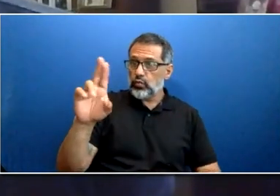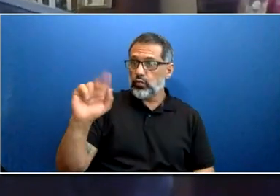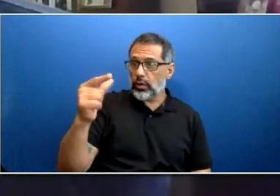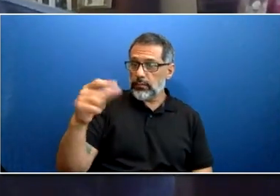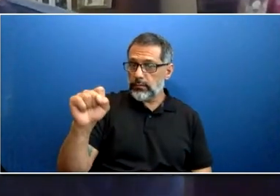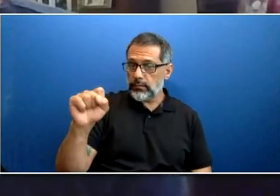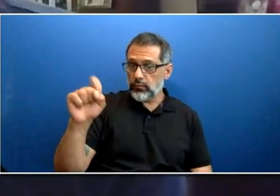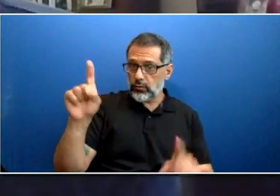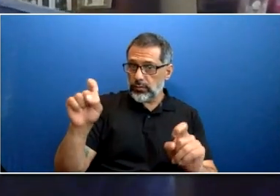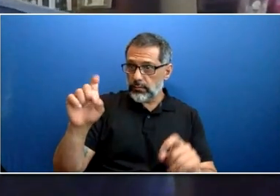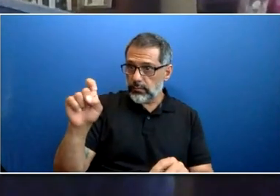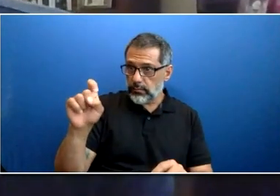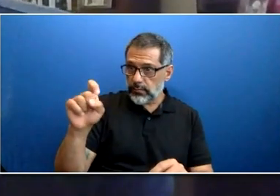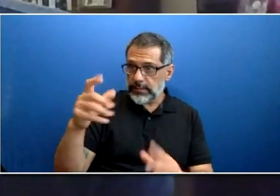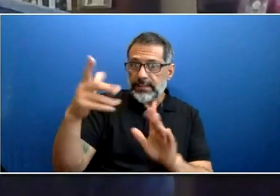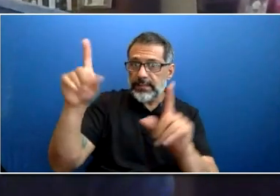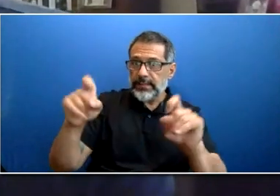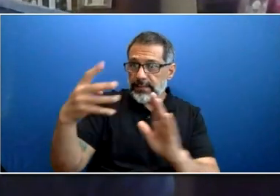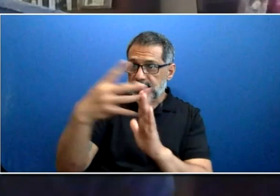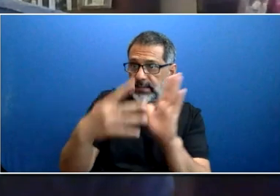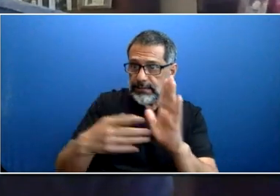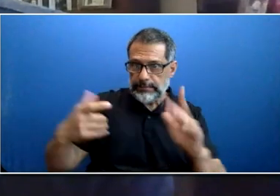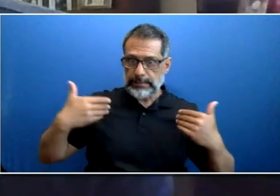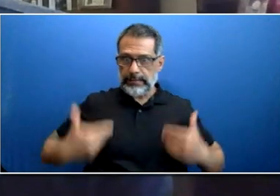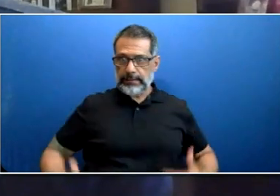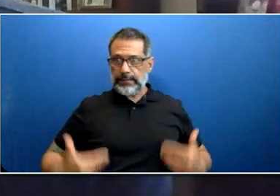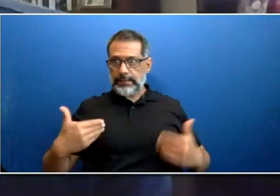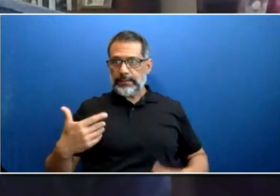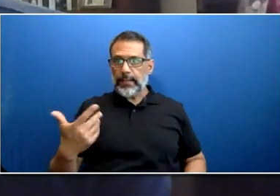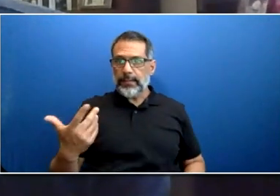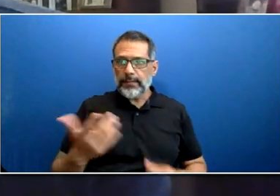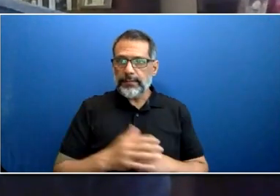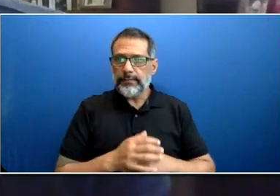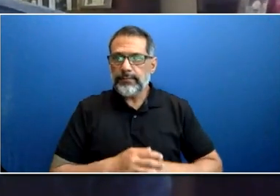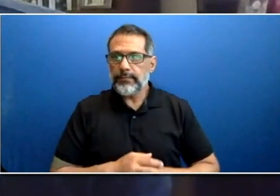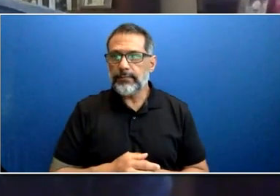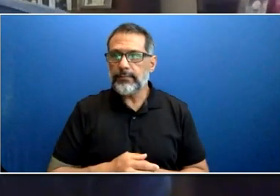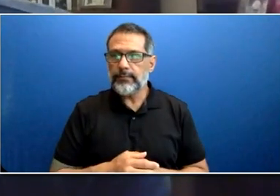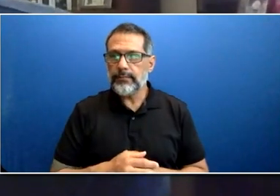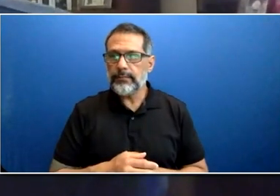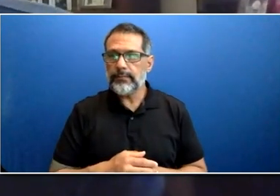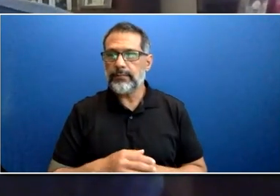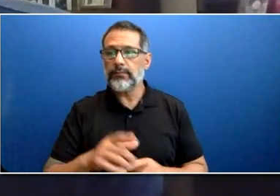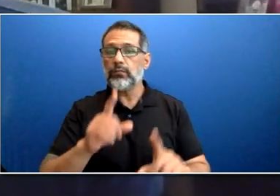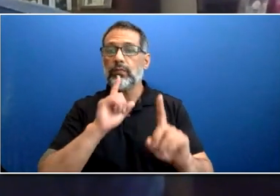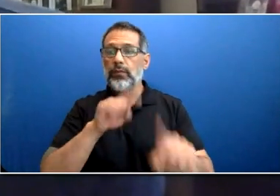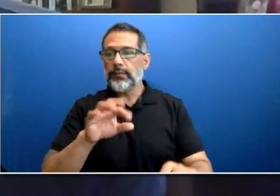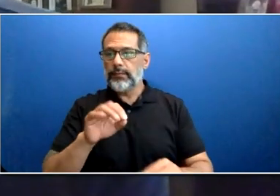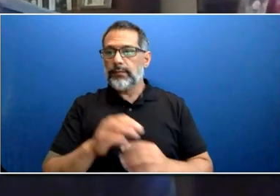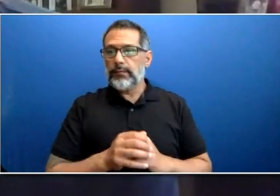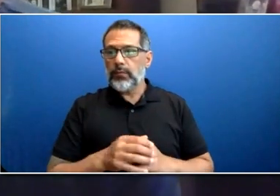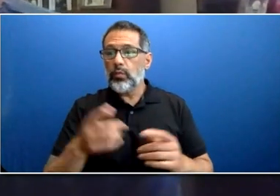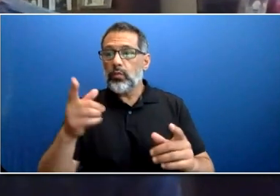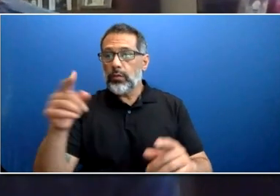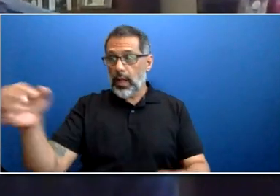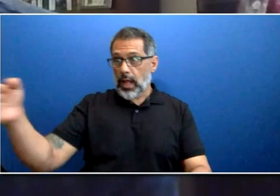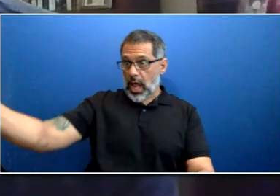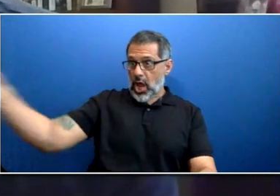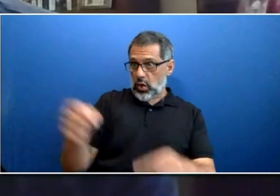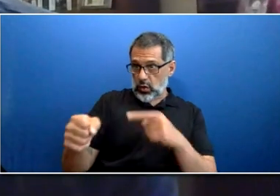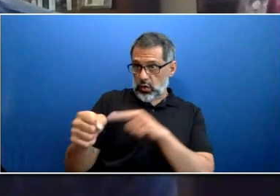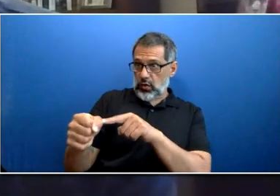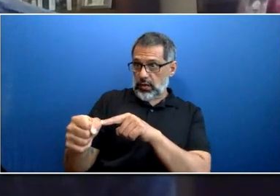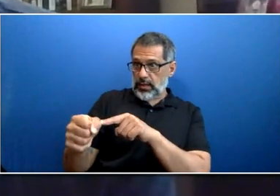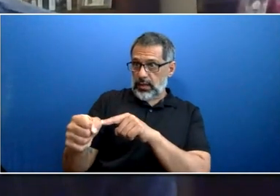Certainly. Hi. So, drug testing is only required if you been hired into what we call a safety designated position and will be